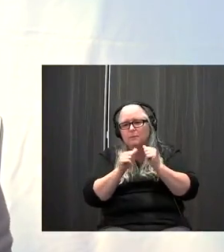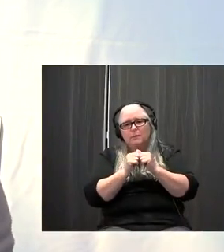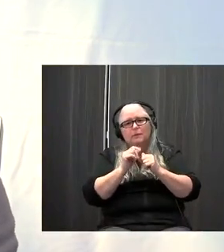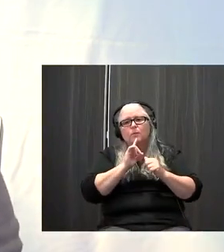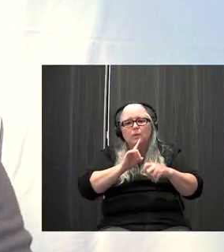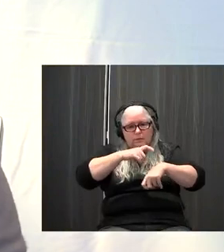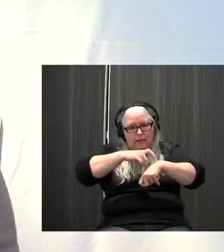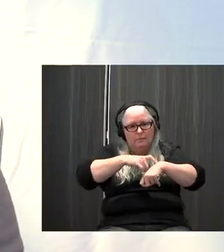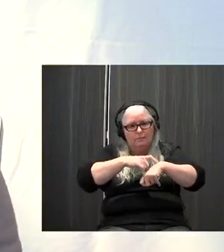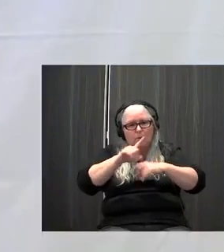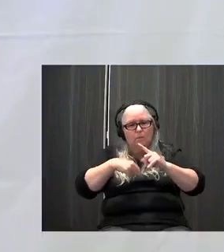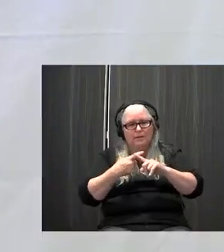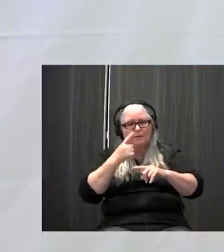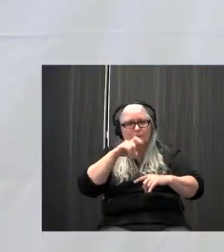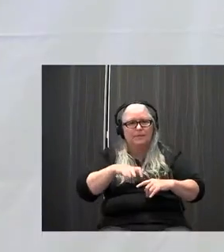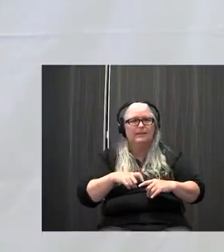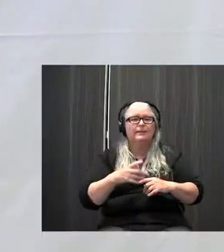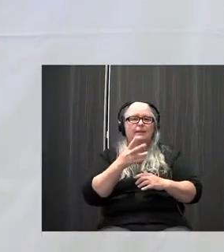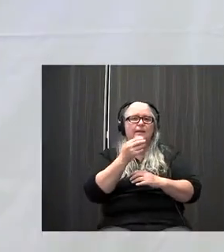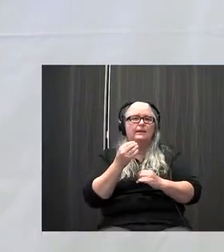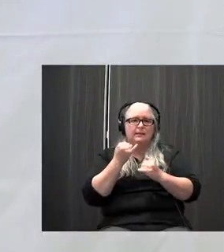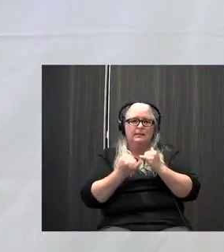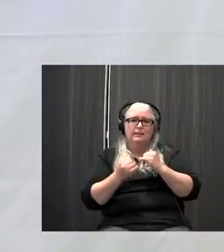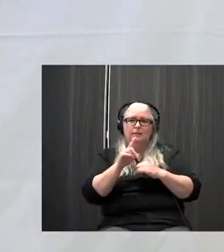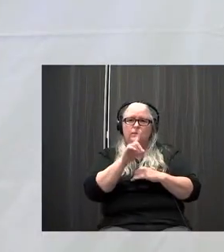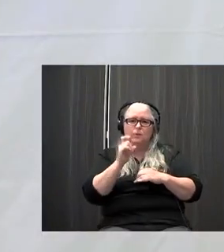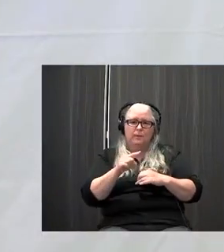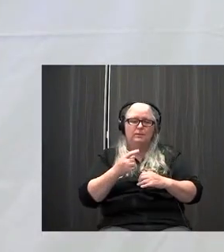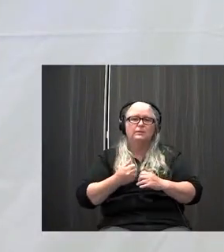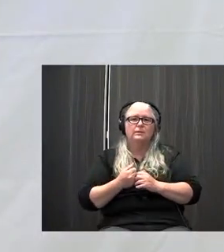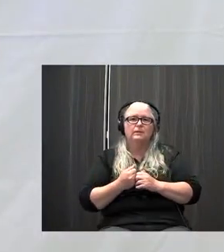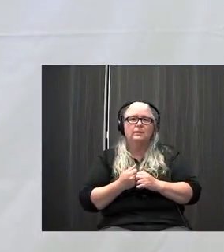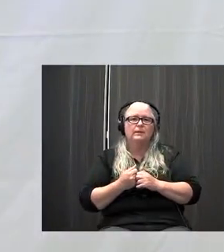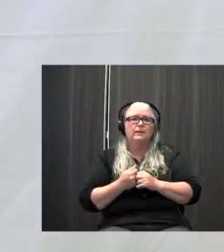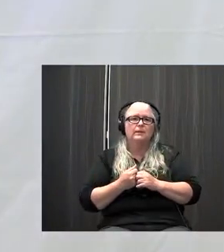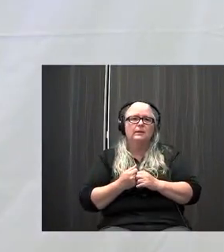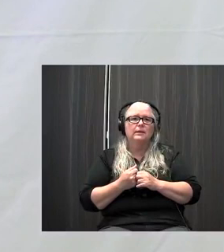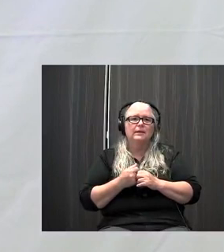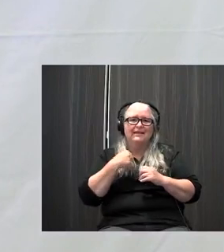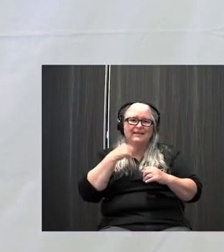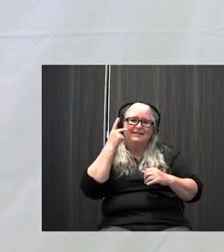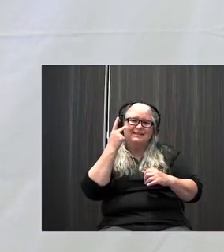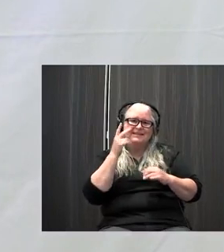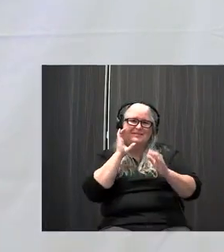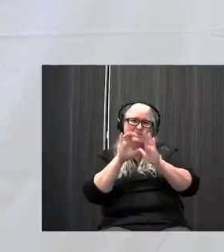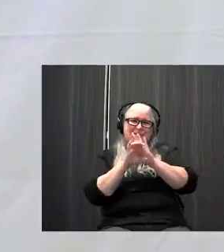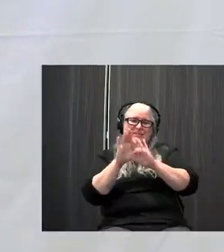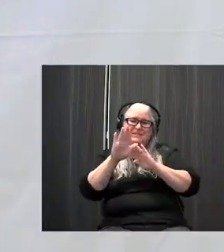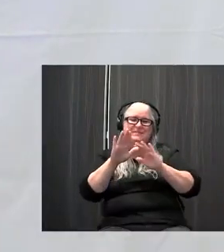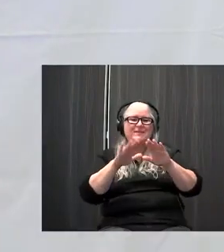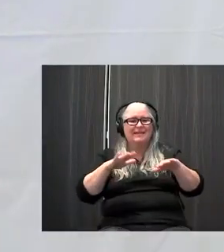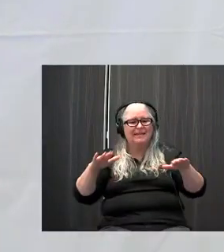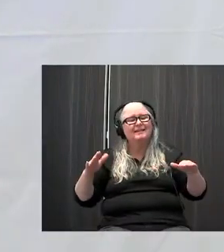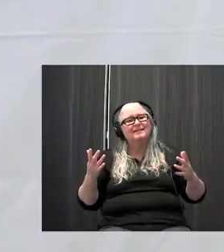really need them. And then the last question I got for you is, I saw pictures of your kids. So how